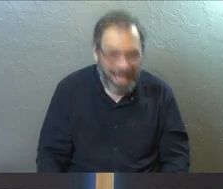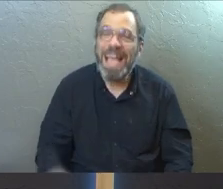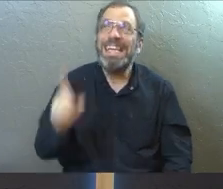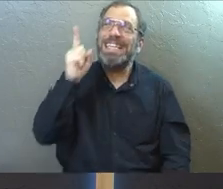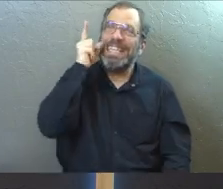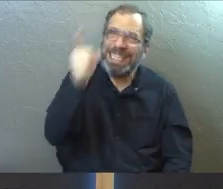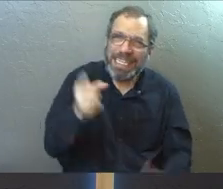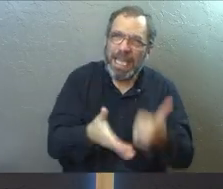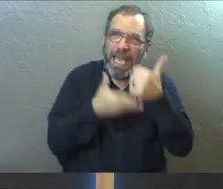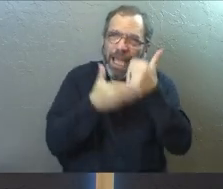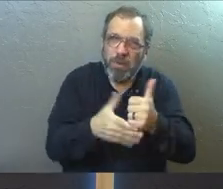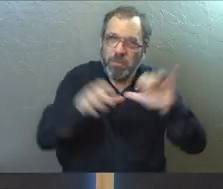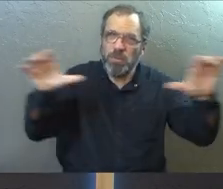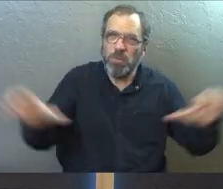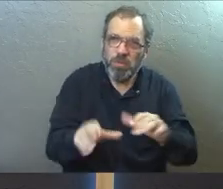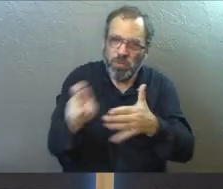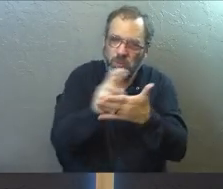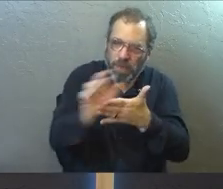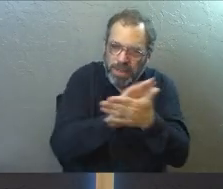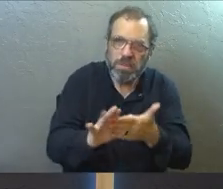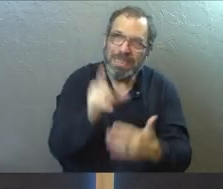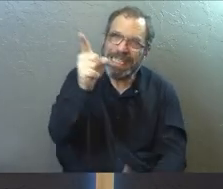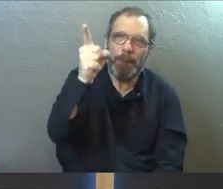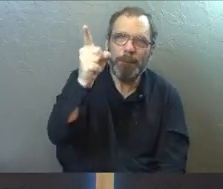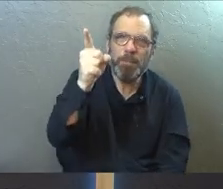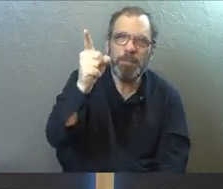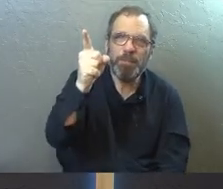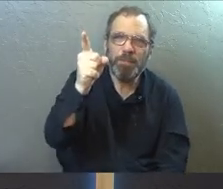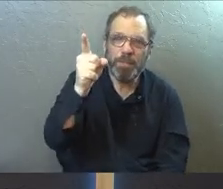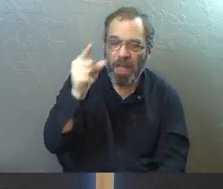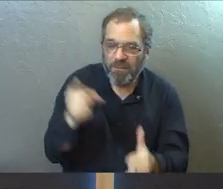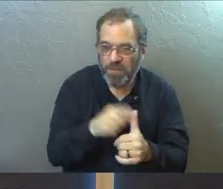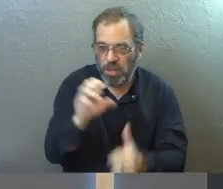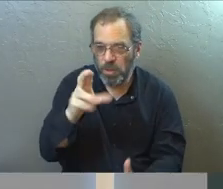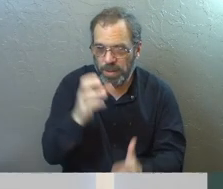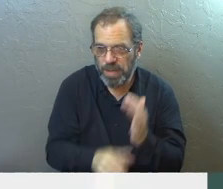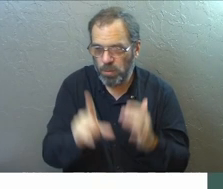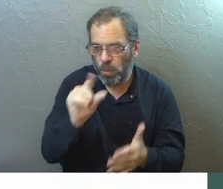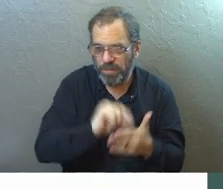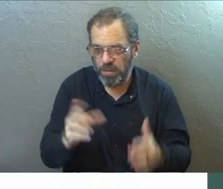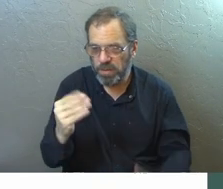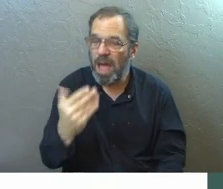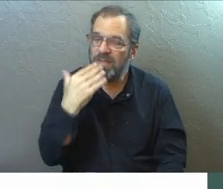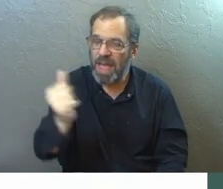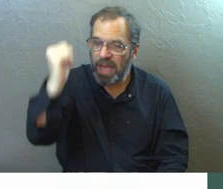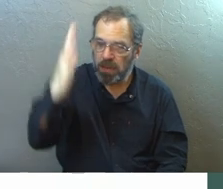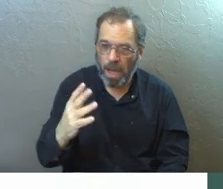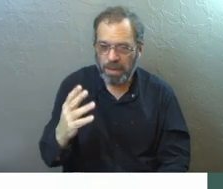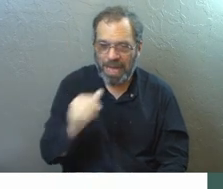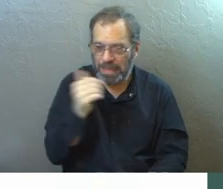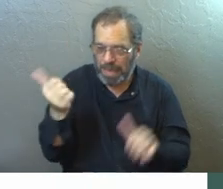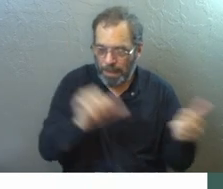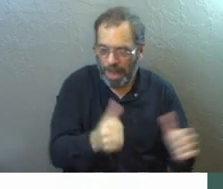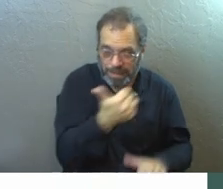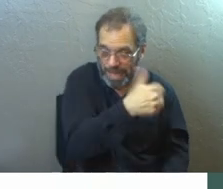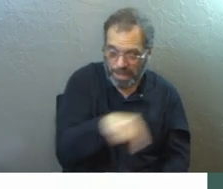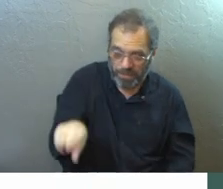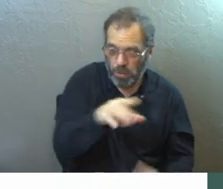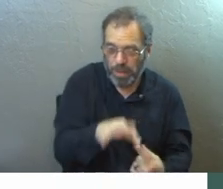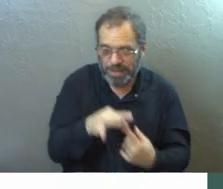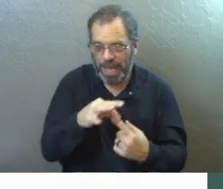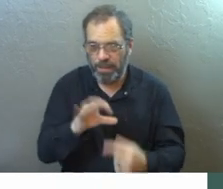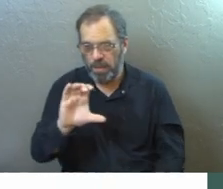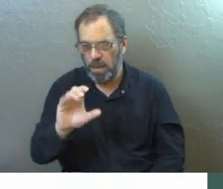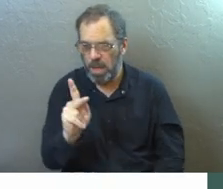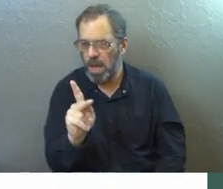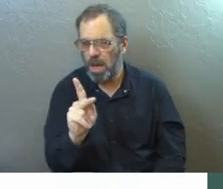He's the one who helps us do righteous things. 1 Corinthians 1, 14. I thank God that I did not baptize any of you except